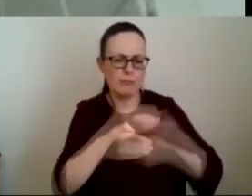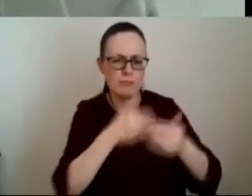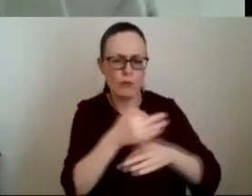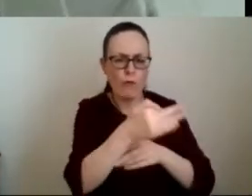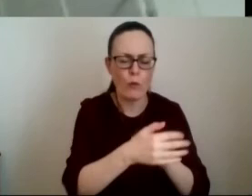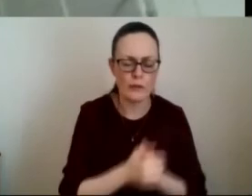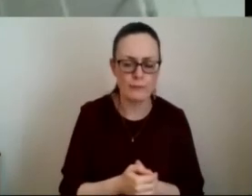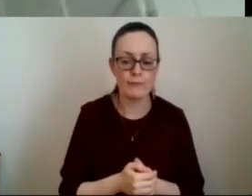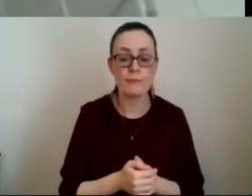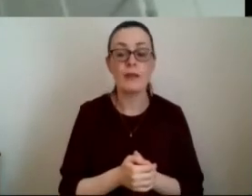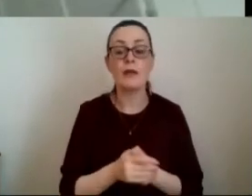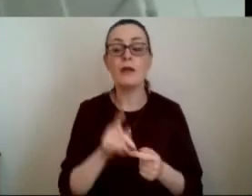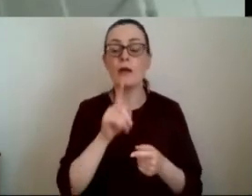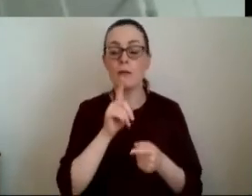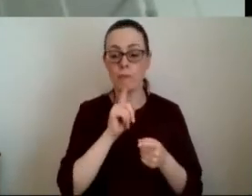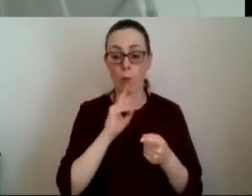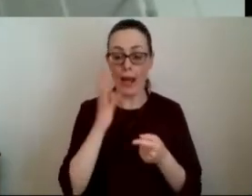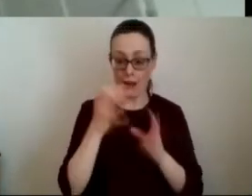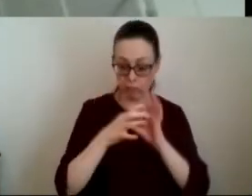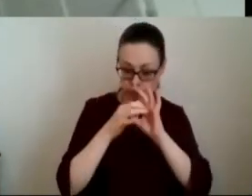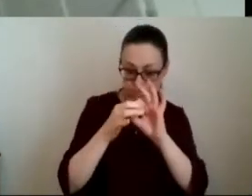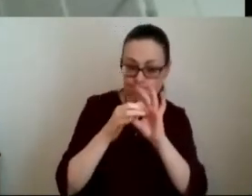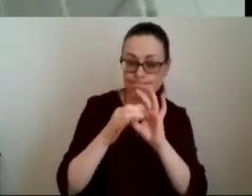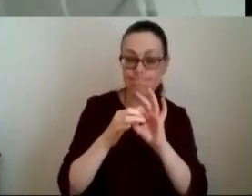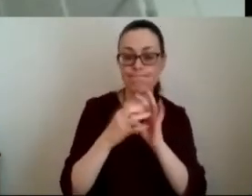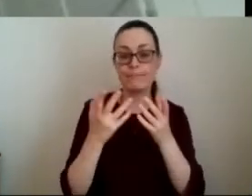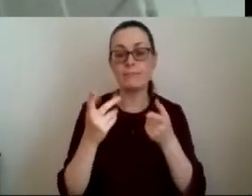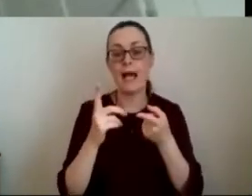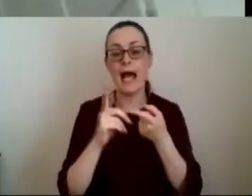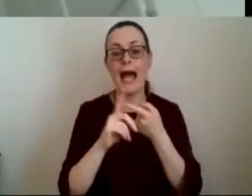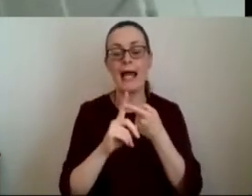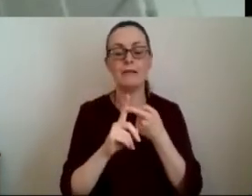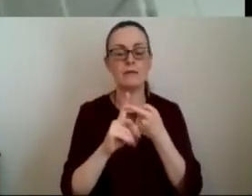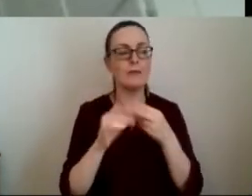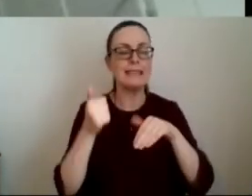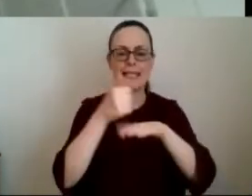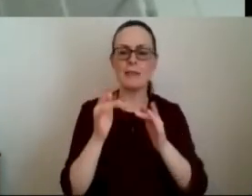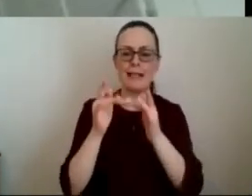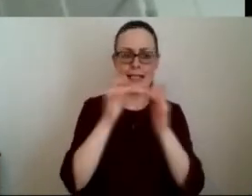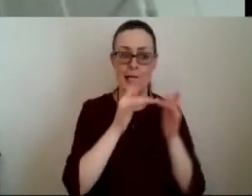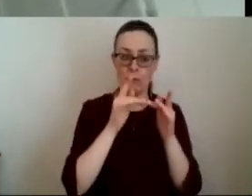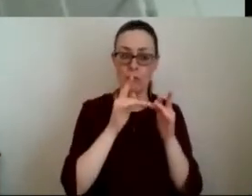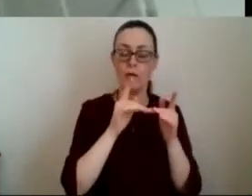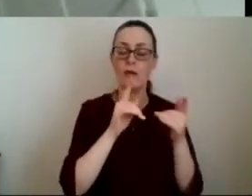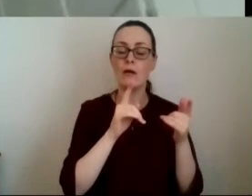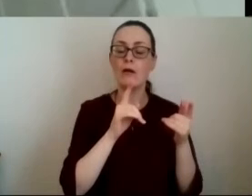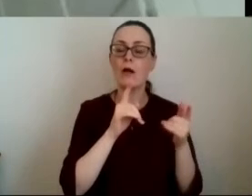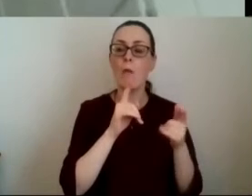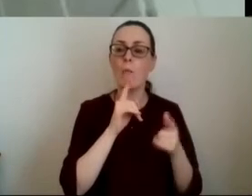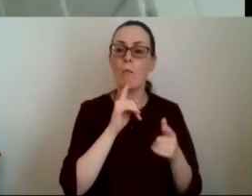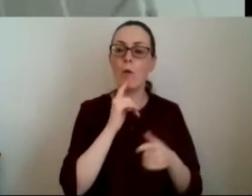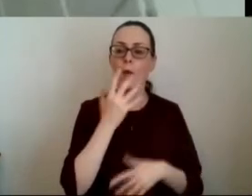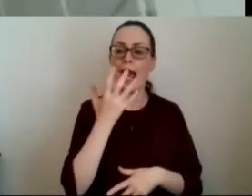through the all that cooperation um managed to build up a very a network that continues to develop but it has a a specific